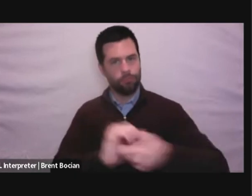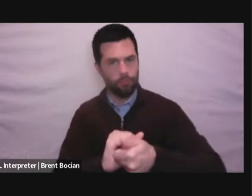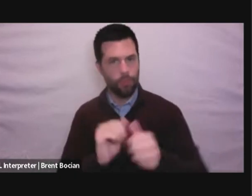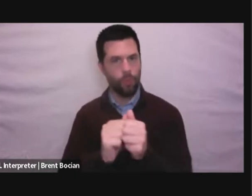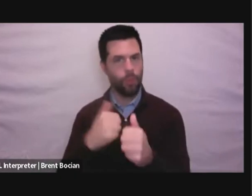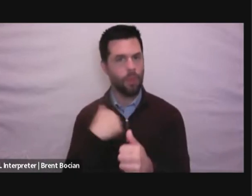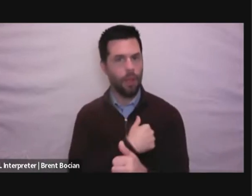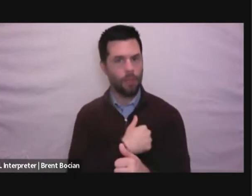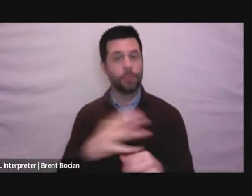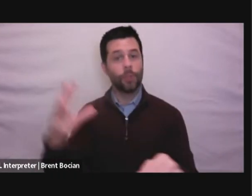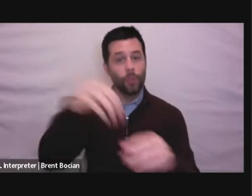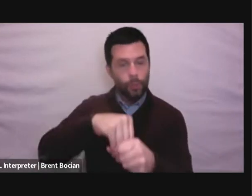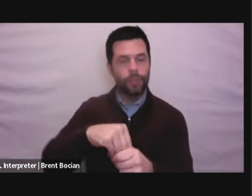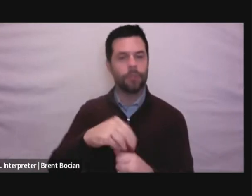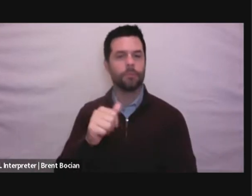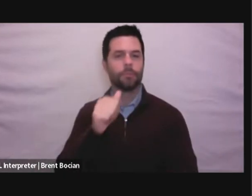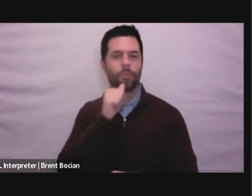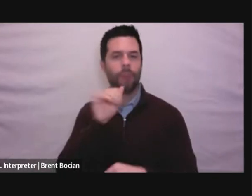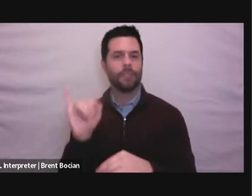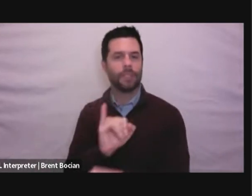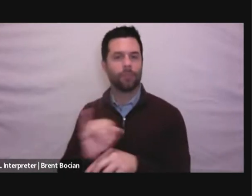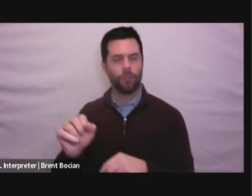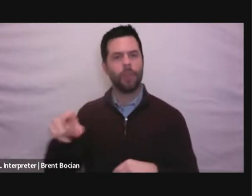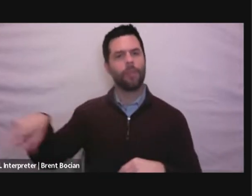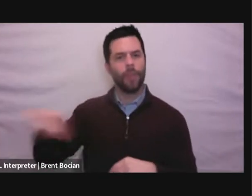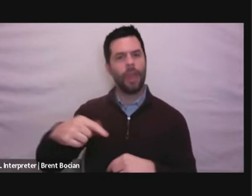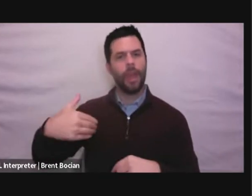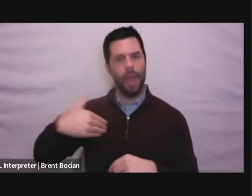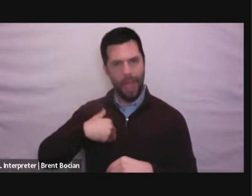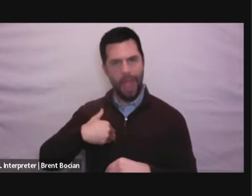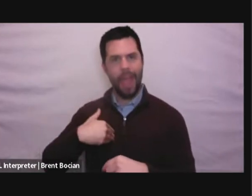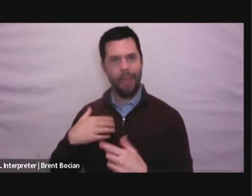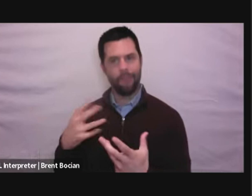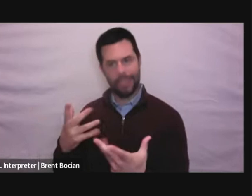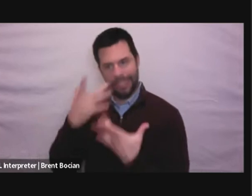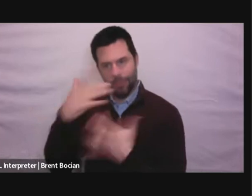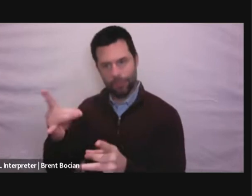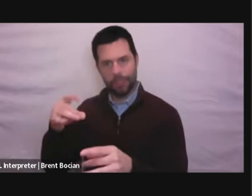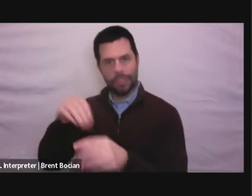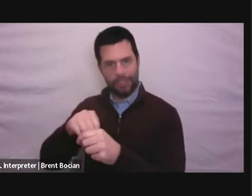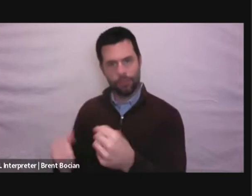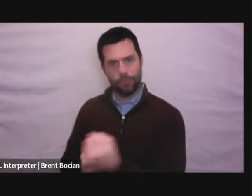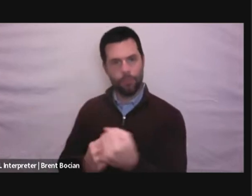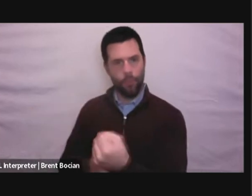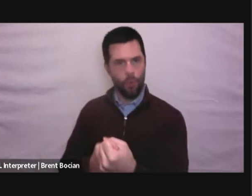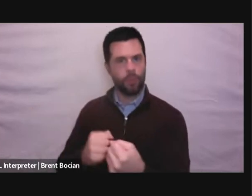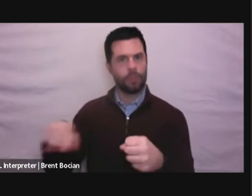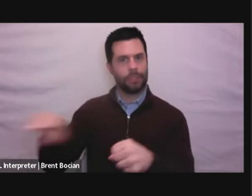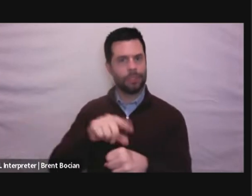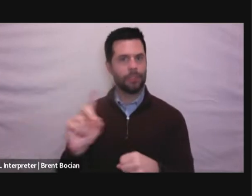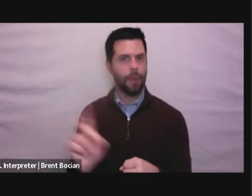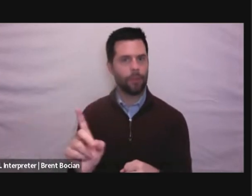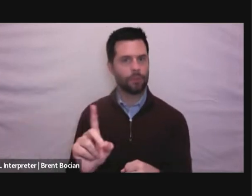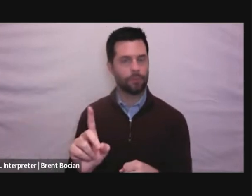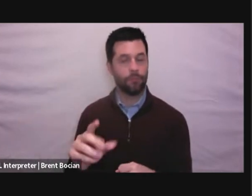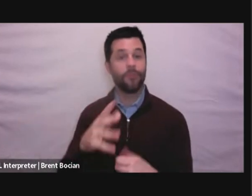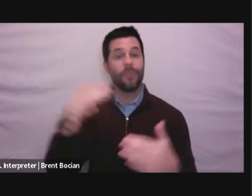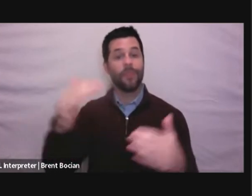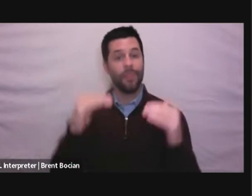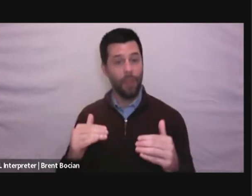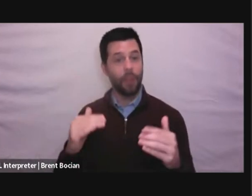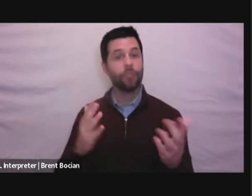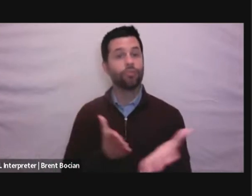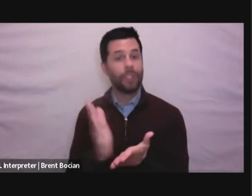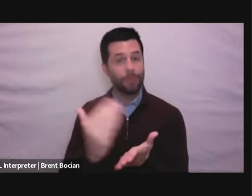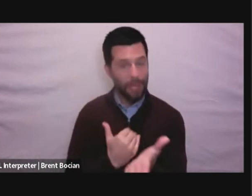the private sector, which has an abiding stake in fostering stronger democracies. Transparency, anti-corruption,